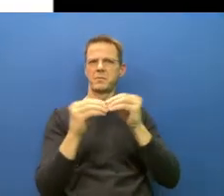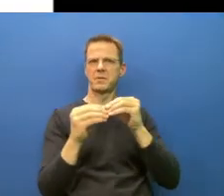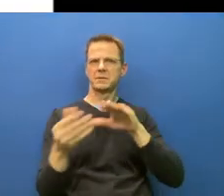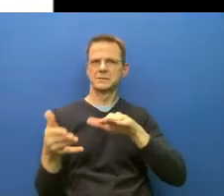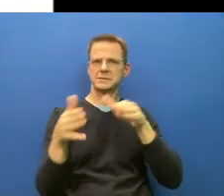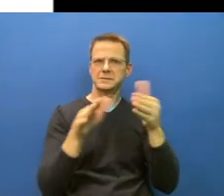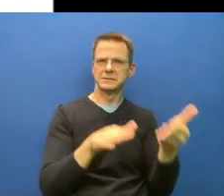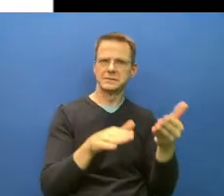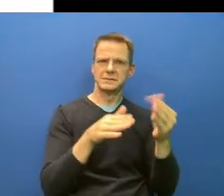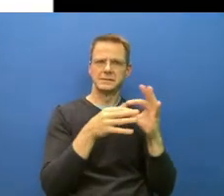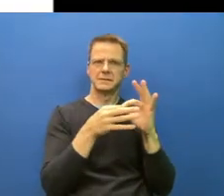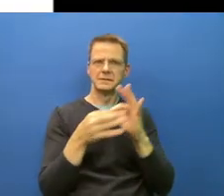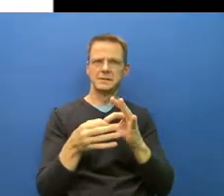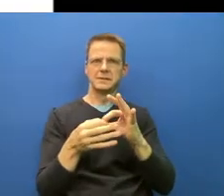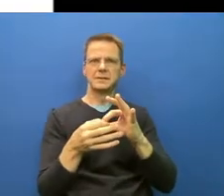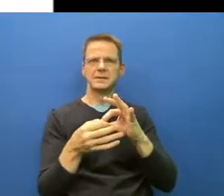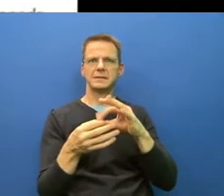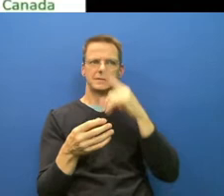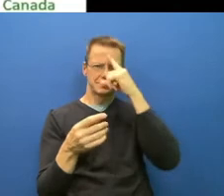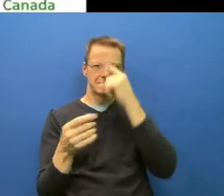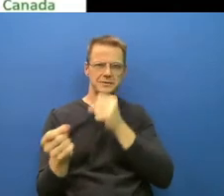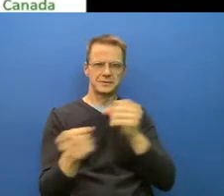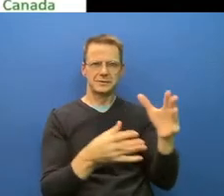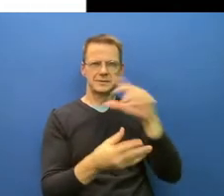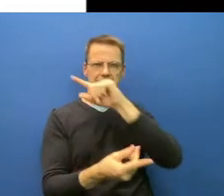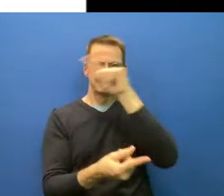provinces. Next slide.